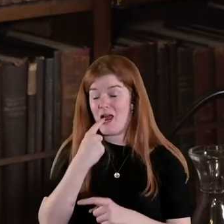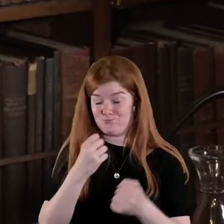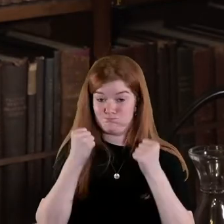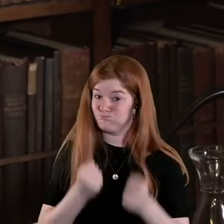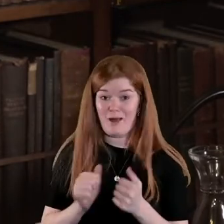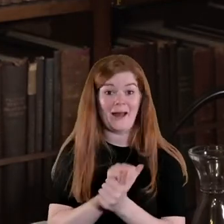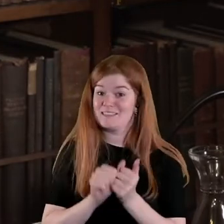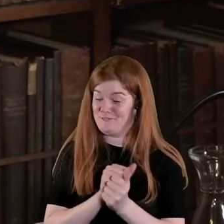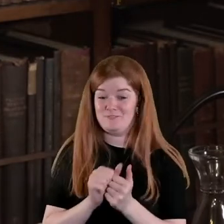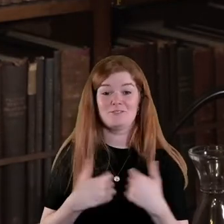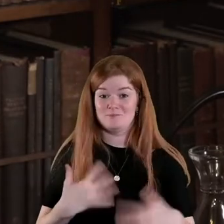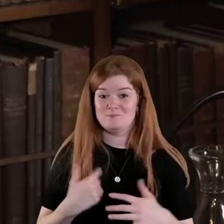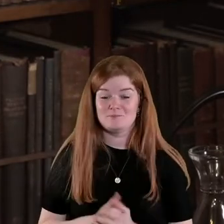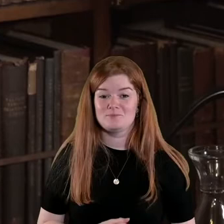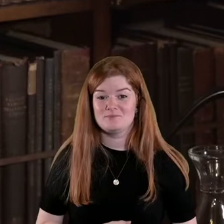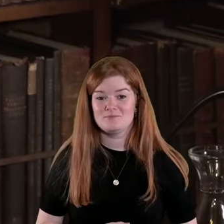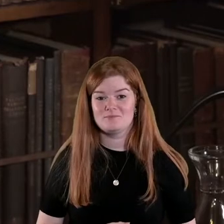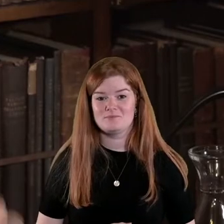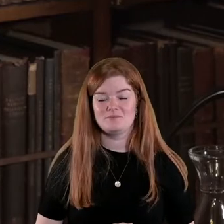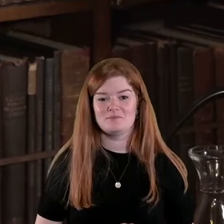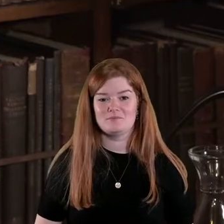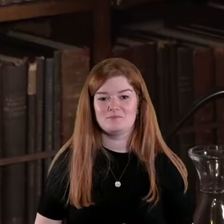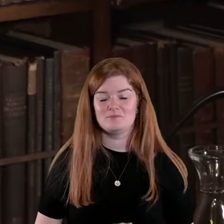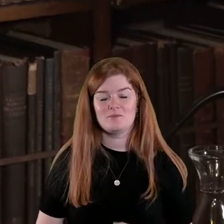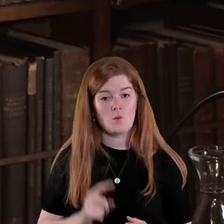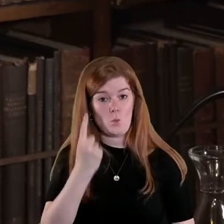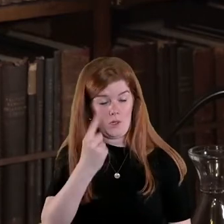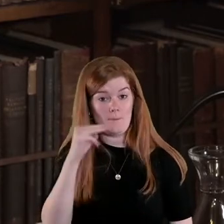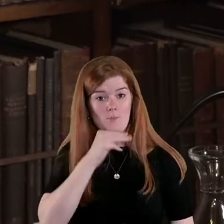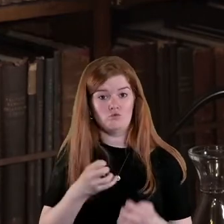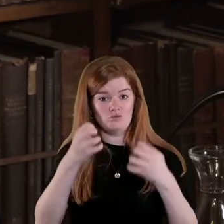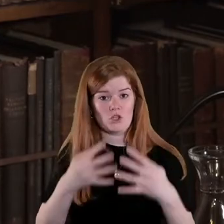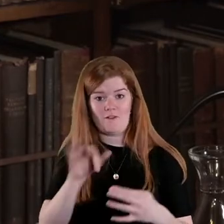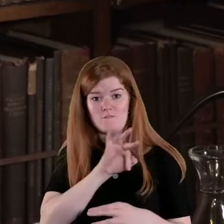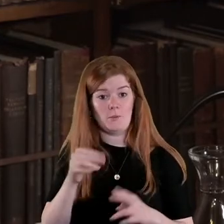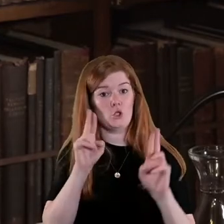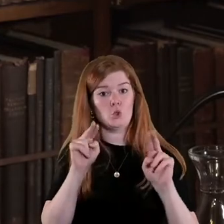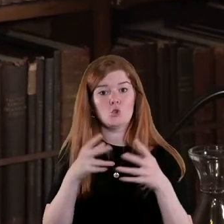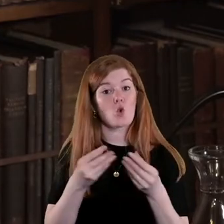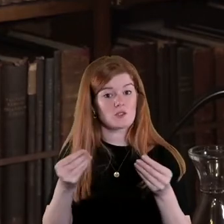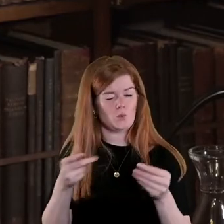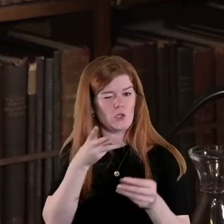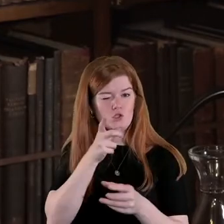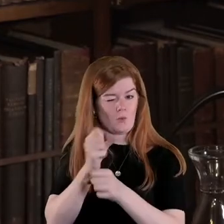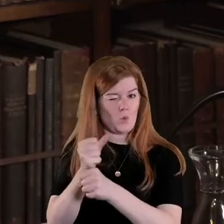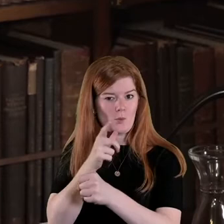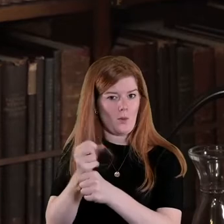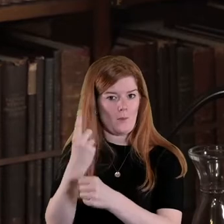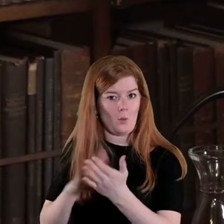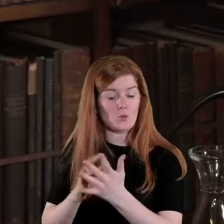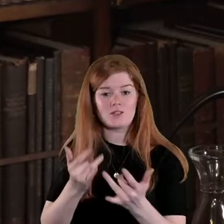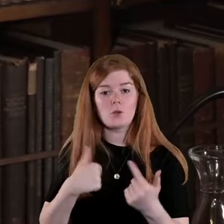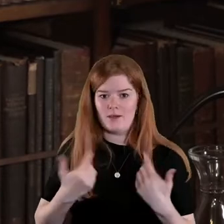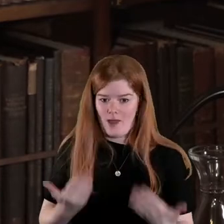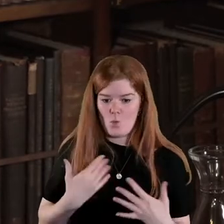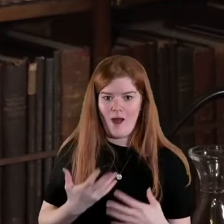one of the important outcomes of the news sources which we'll be talking about in a moment is that we have